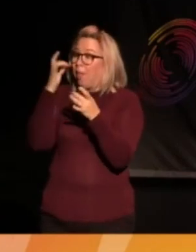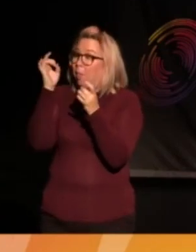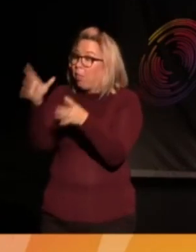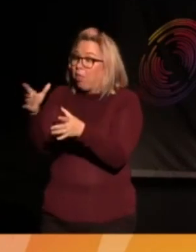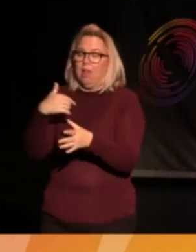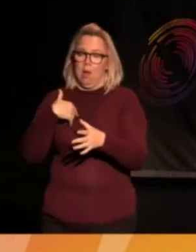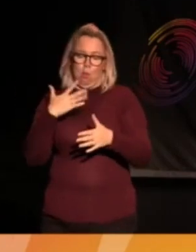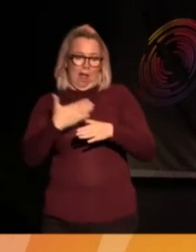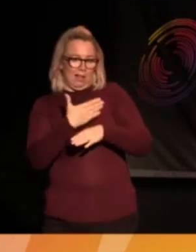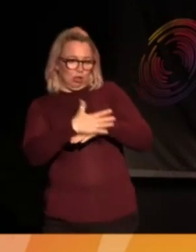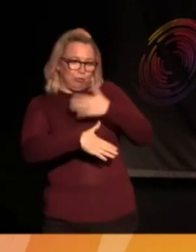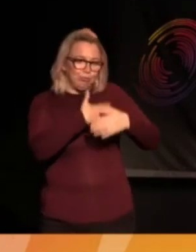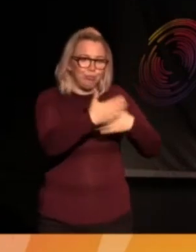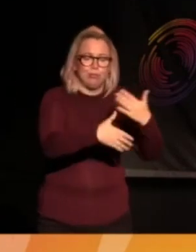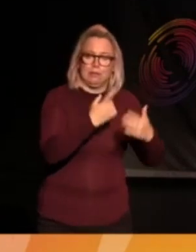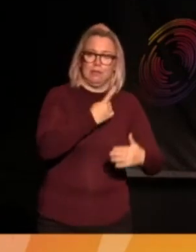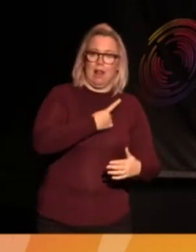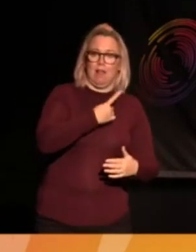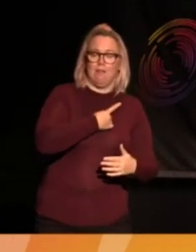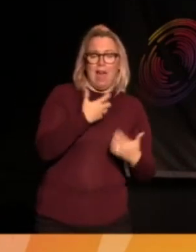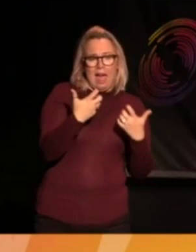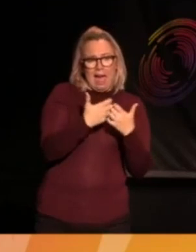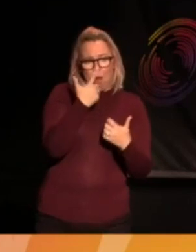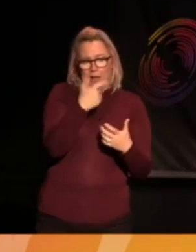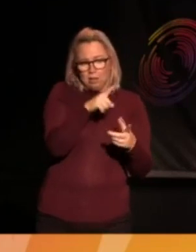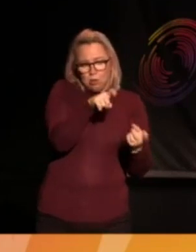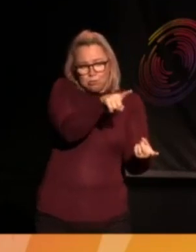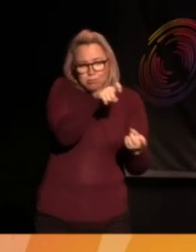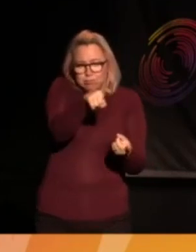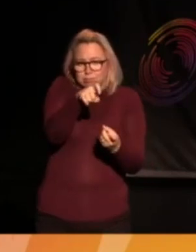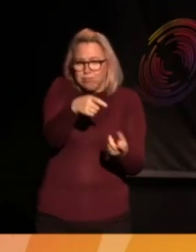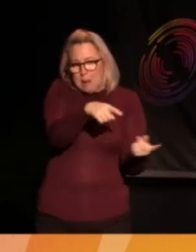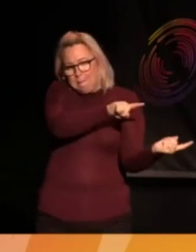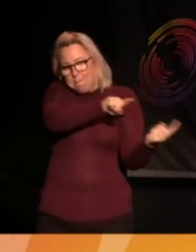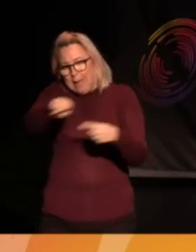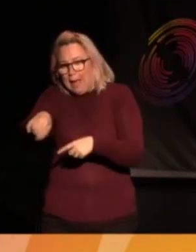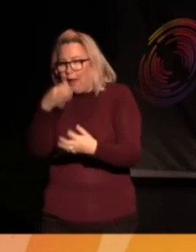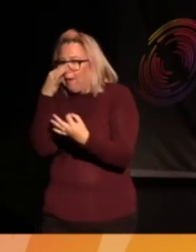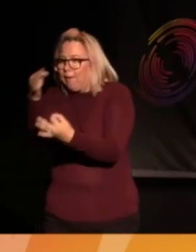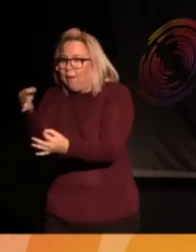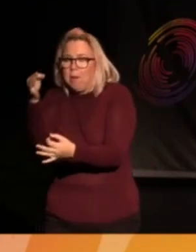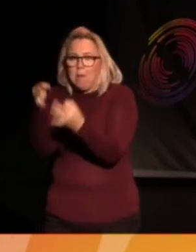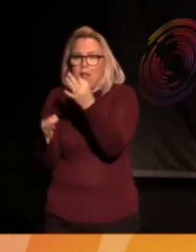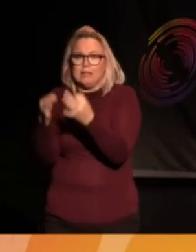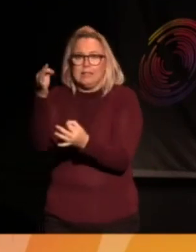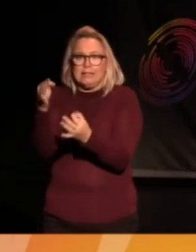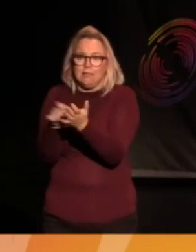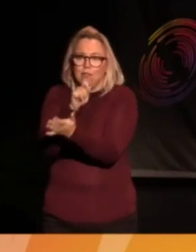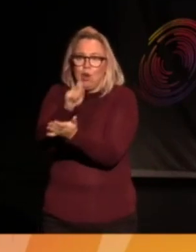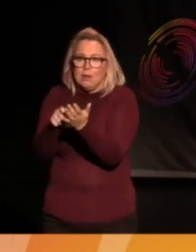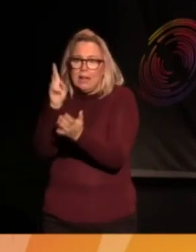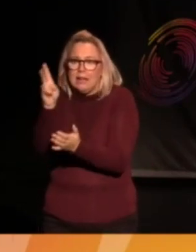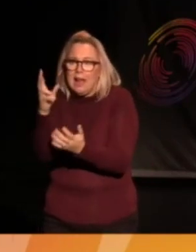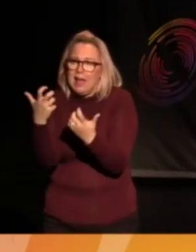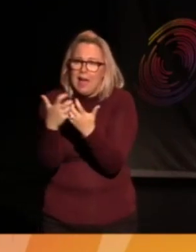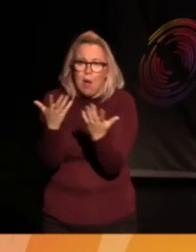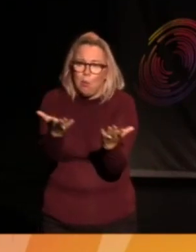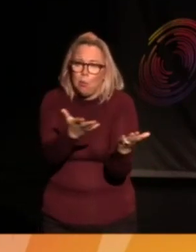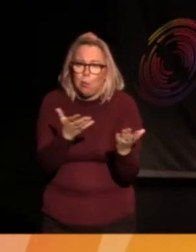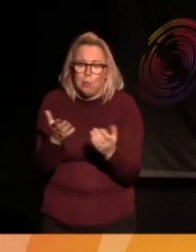What do we do to re-enfranchise people and engage them in political processes again? Okay, thank you.